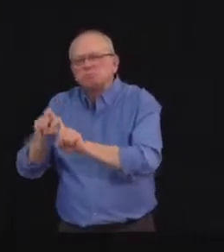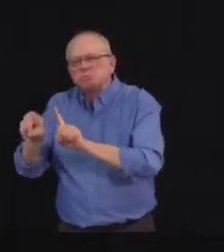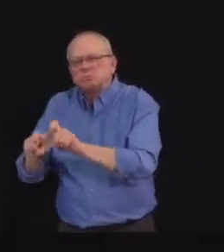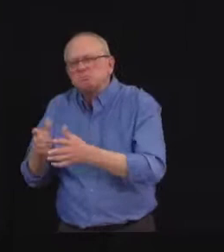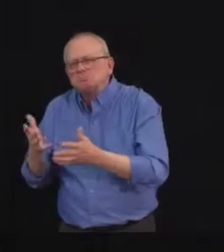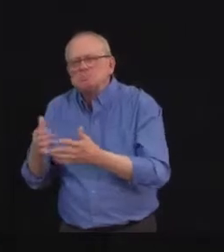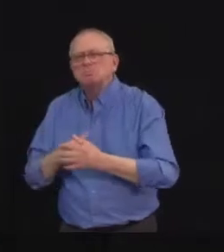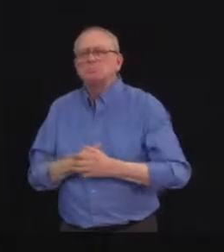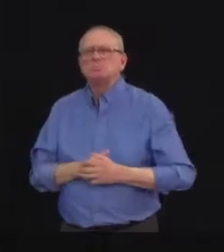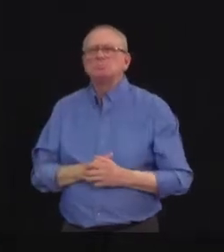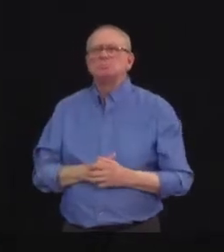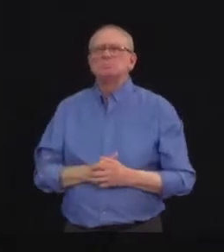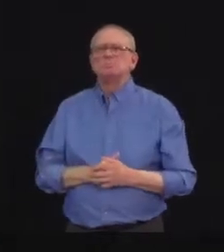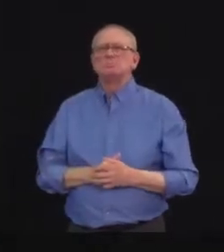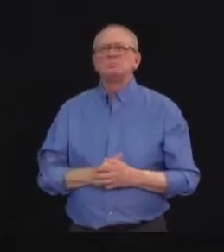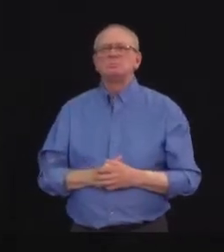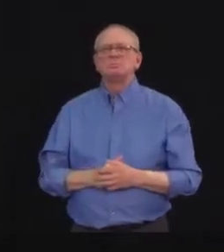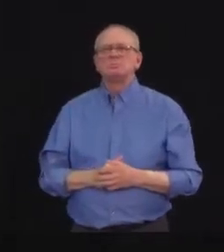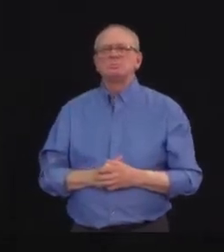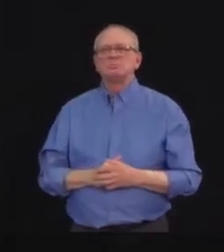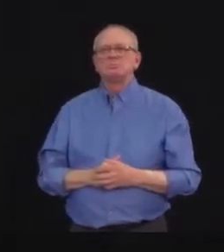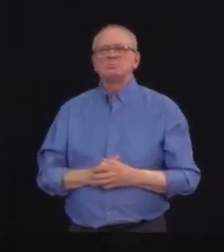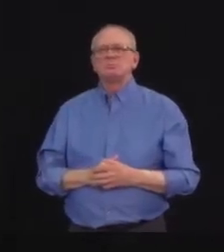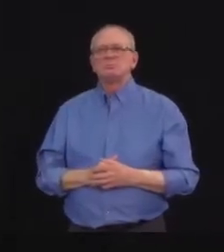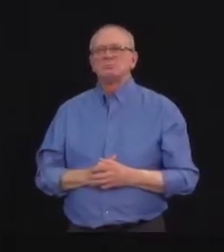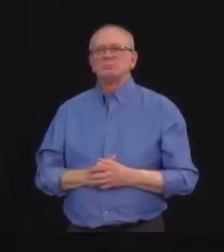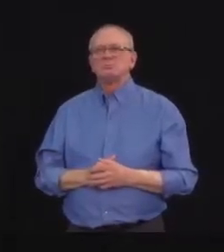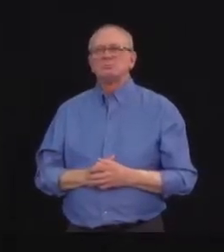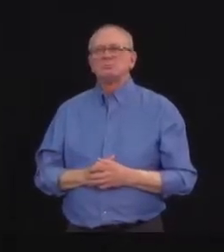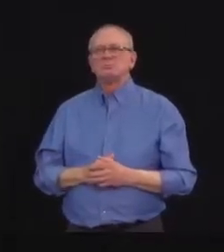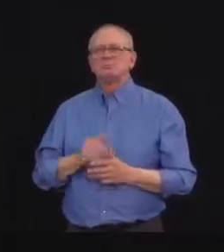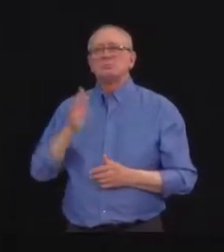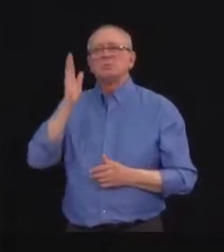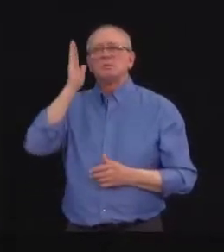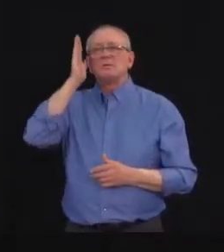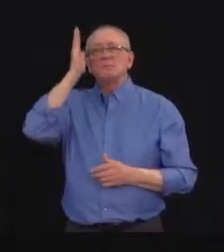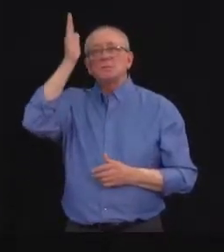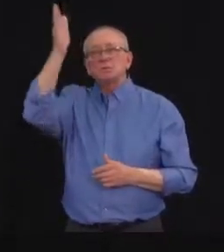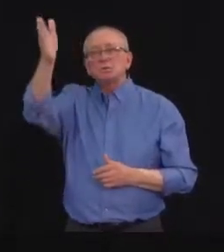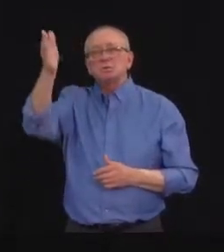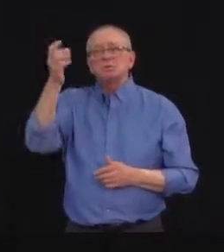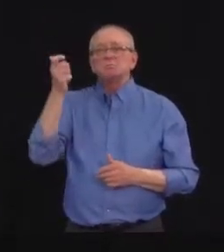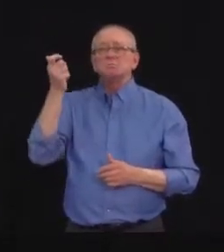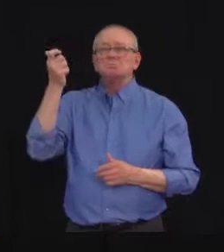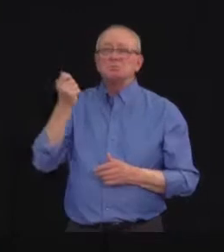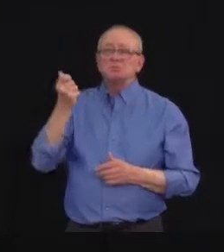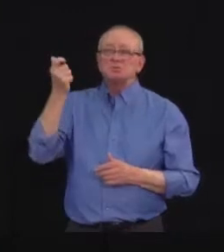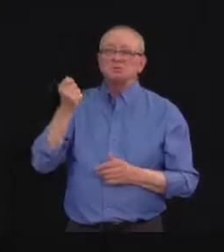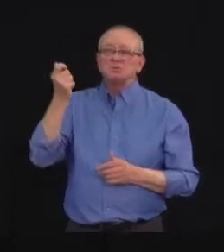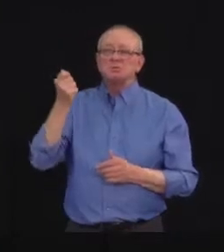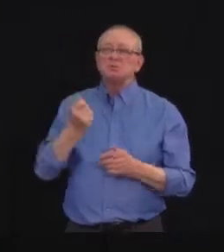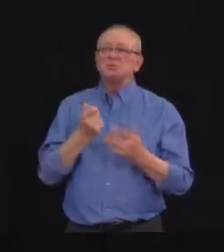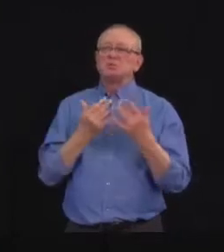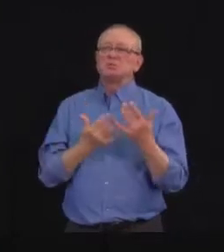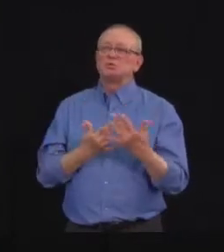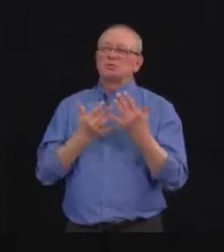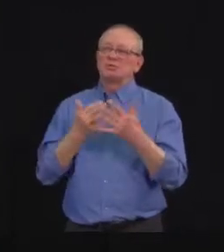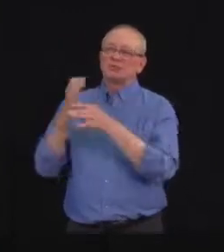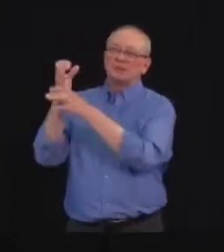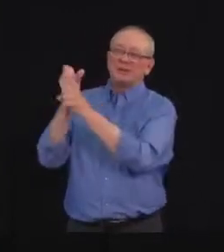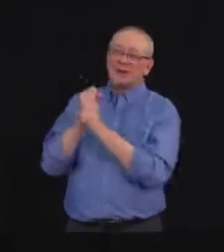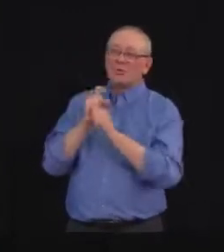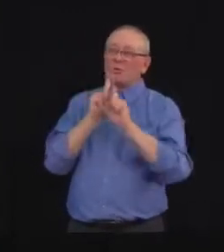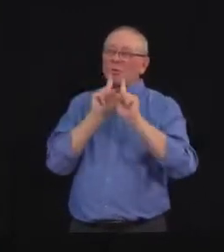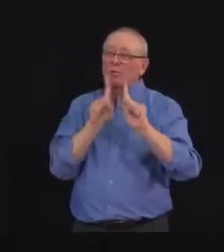to the future of pensions, we're waiting to receive the report from the Fair Deal panel. That is not about